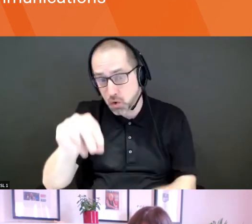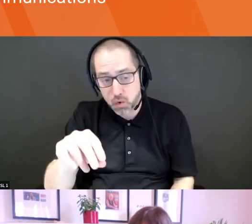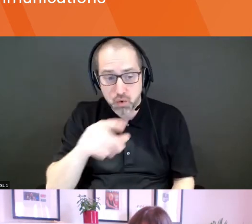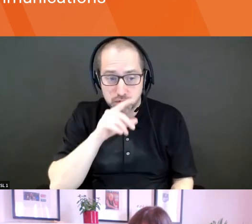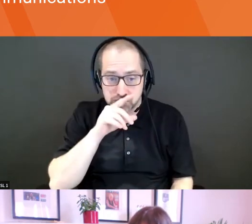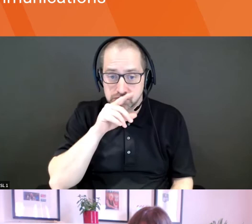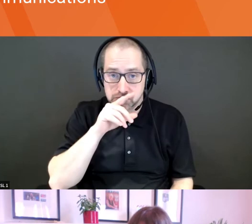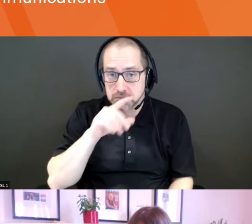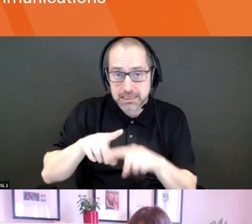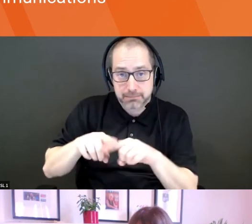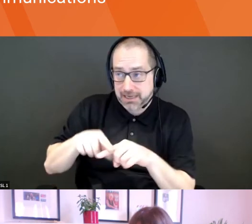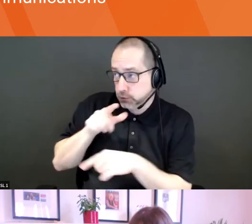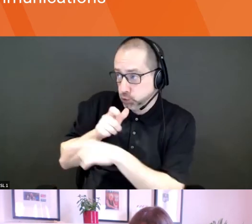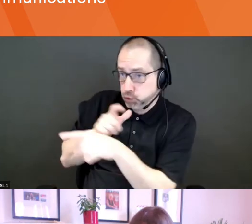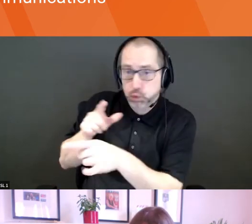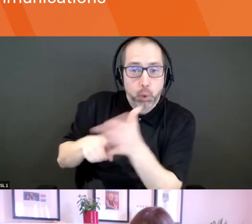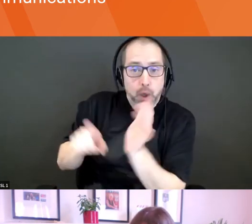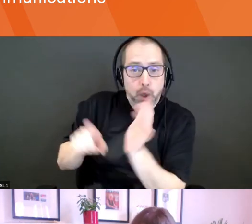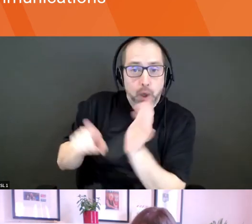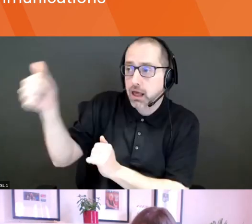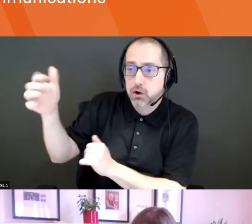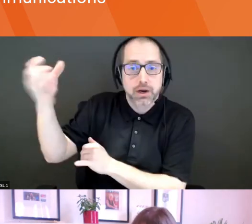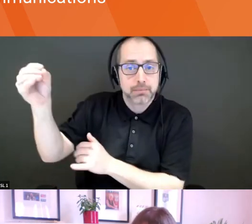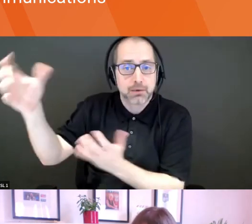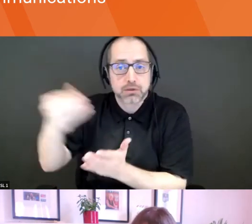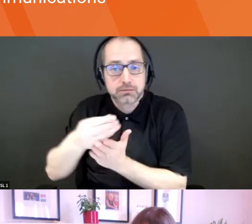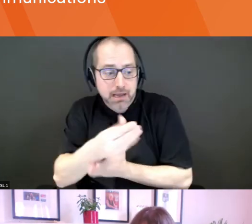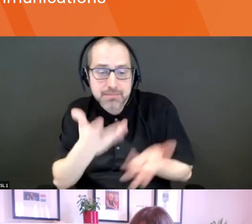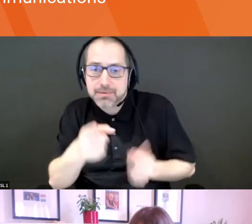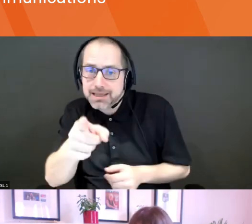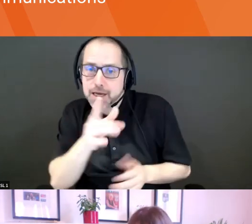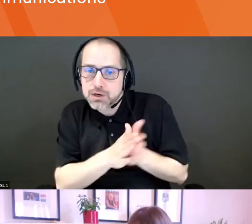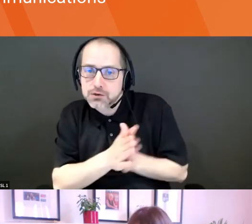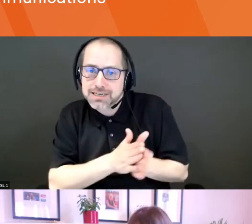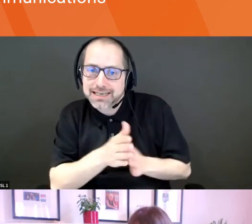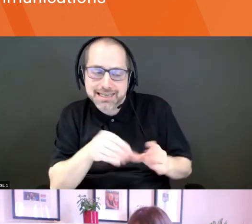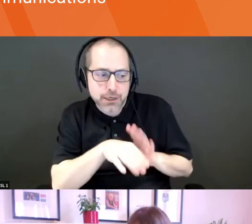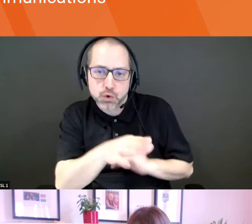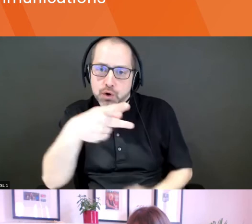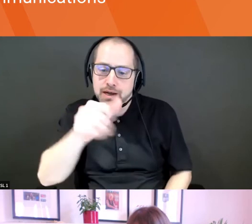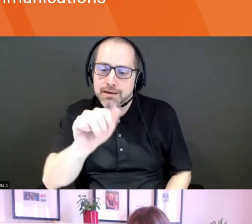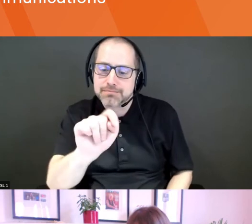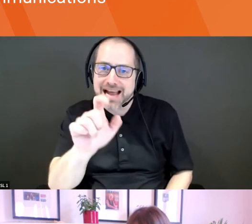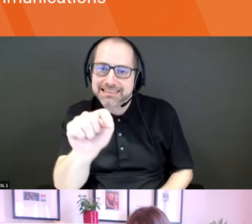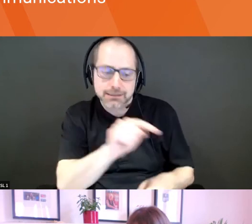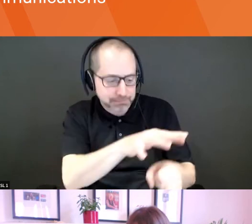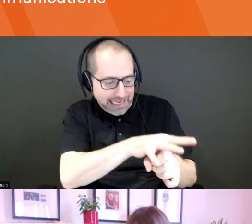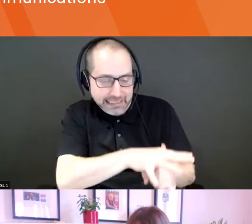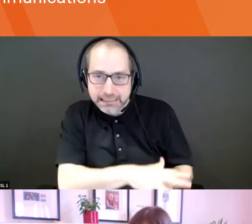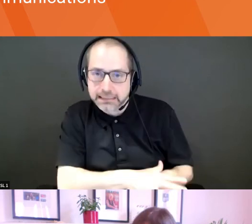who wants to buy you. I mean, they could be just interested in your patents. If you have them, they could be just interested in, um,